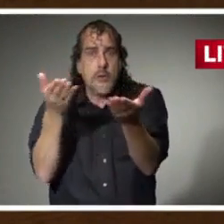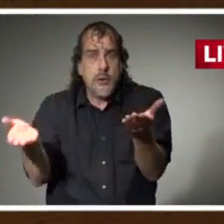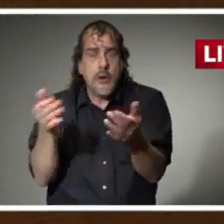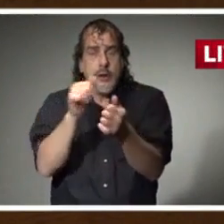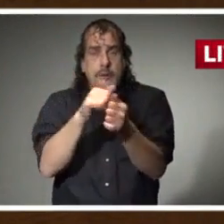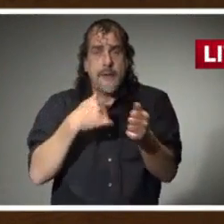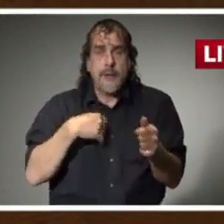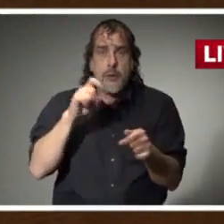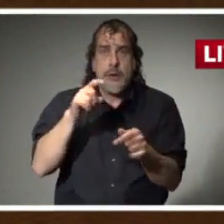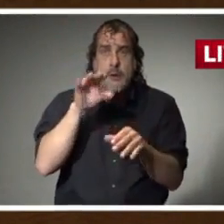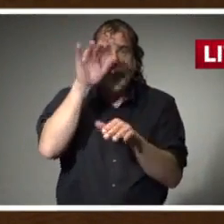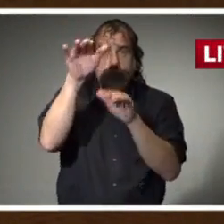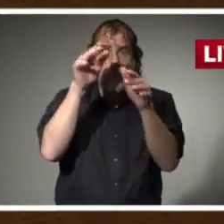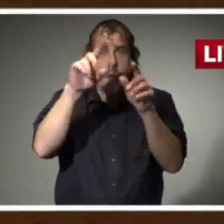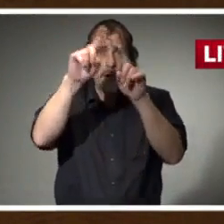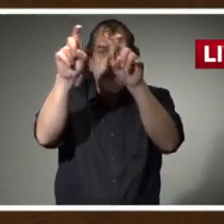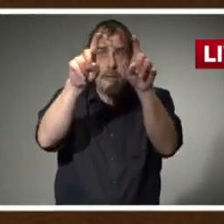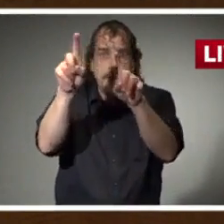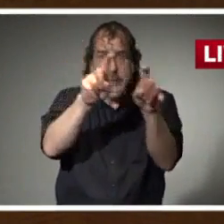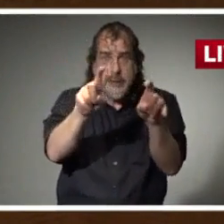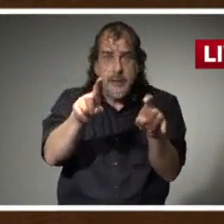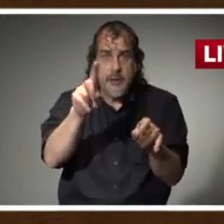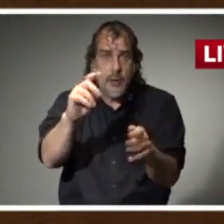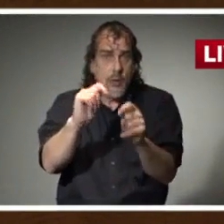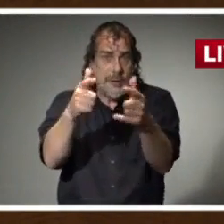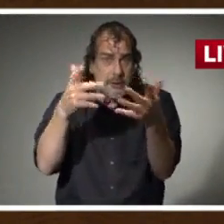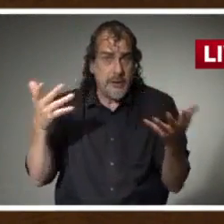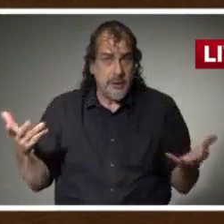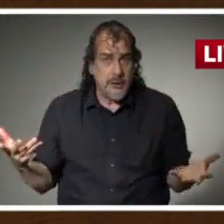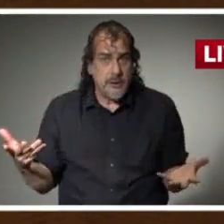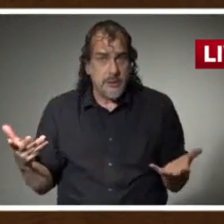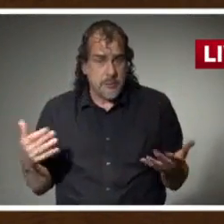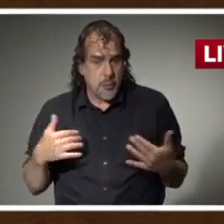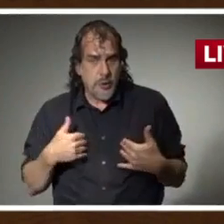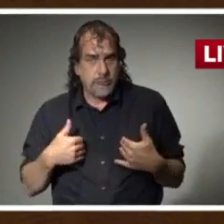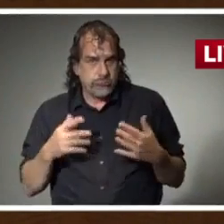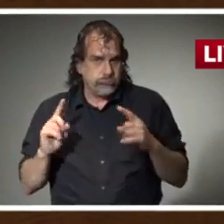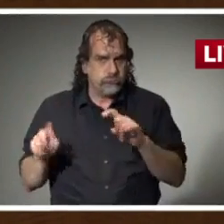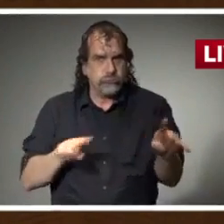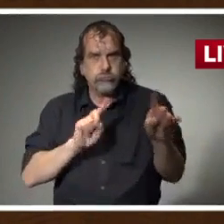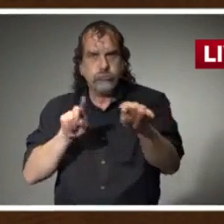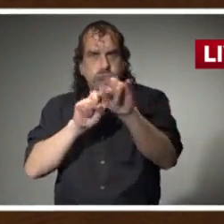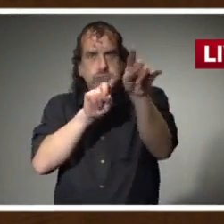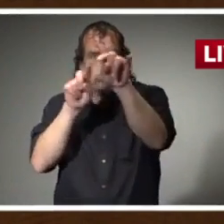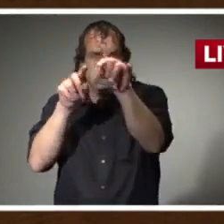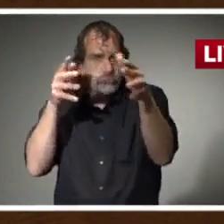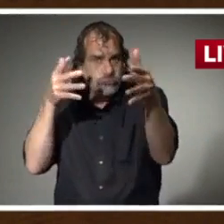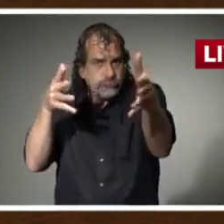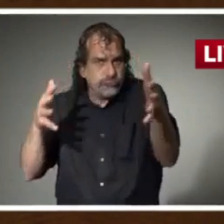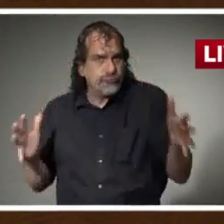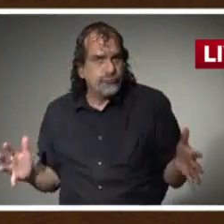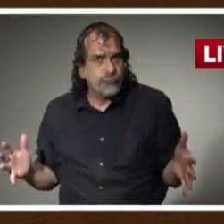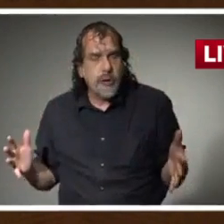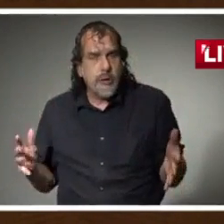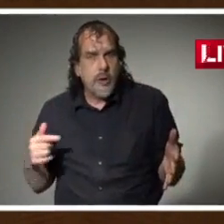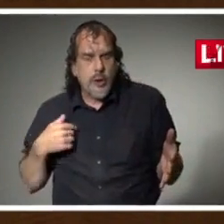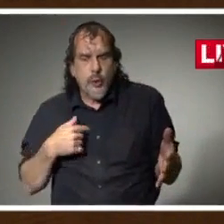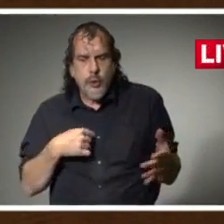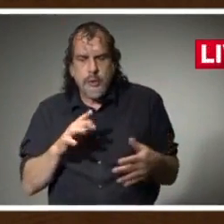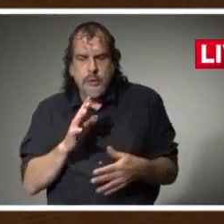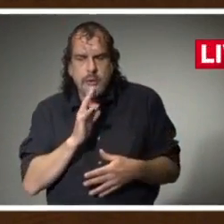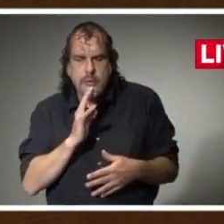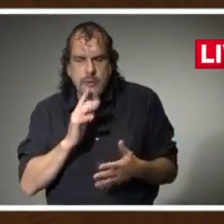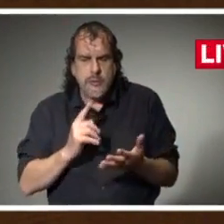needed the most and where they are needed quickly. We are discussing how to do the same with our orders